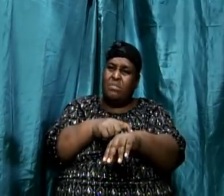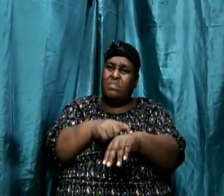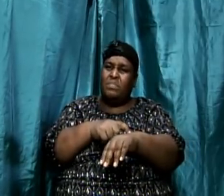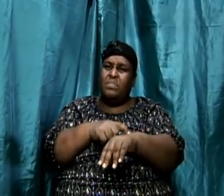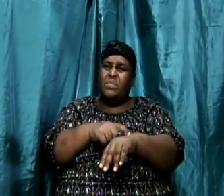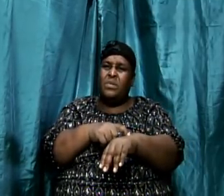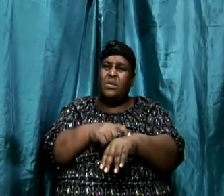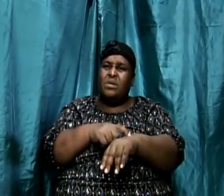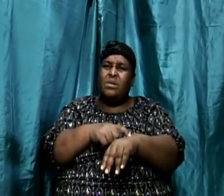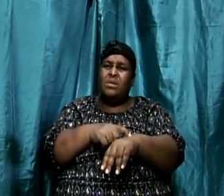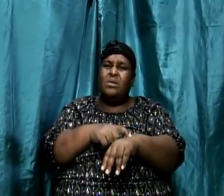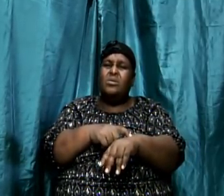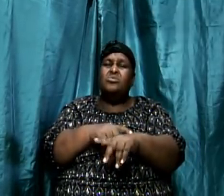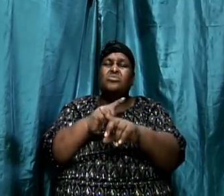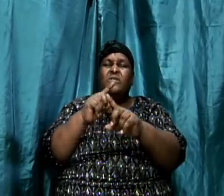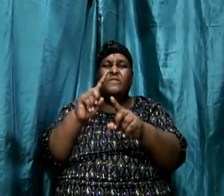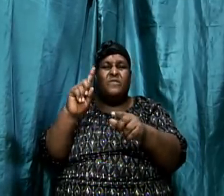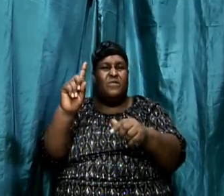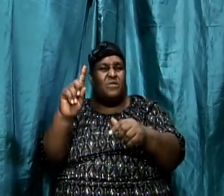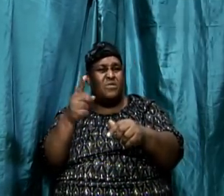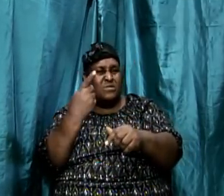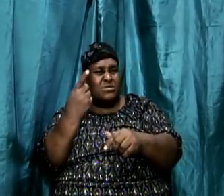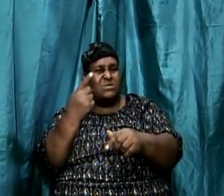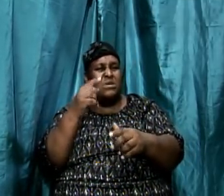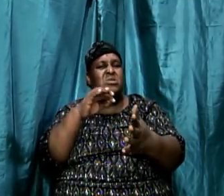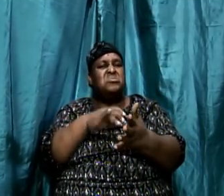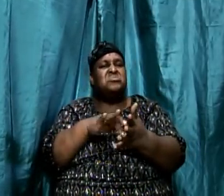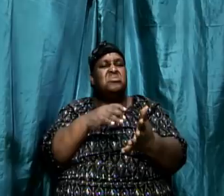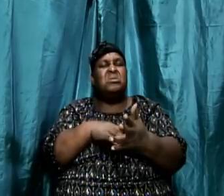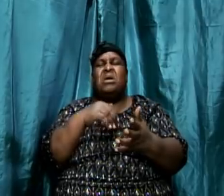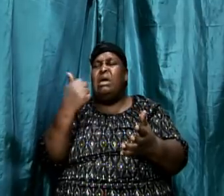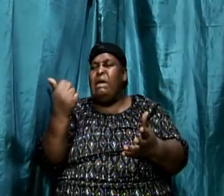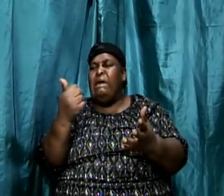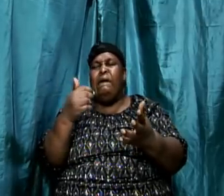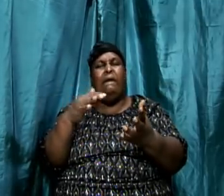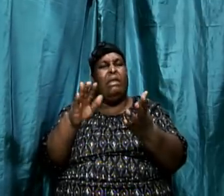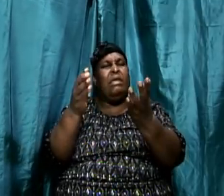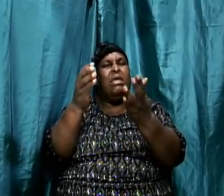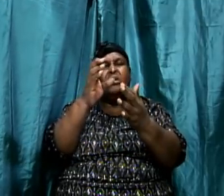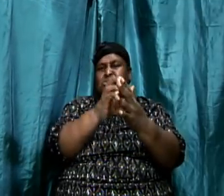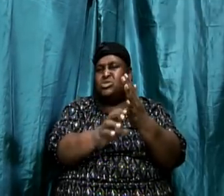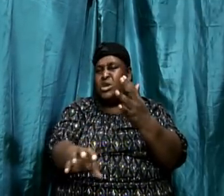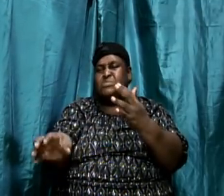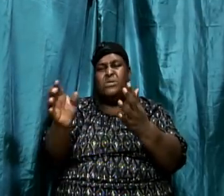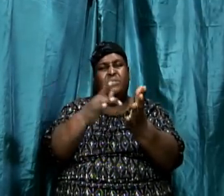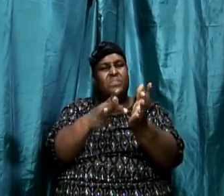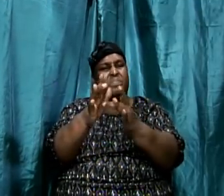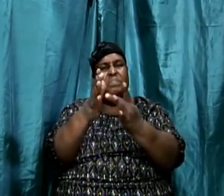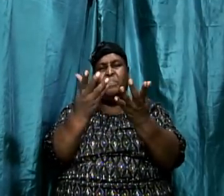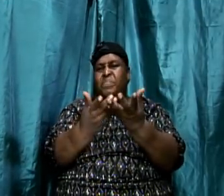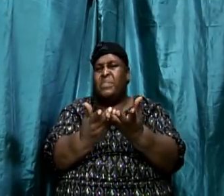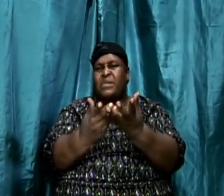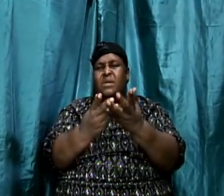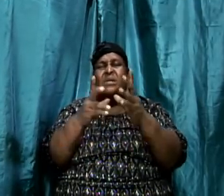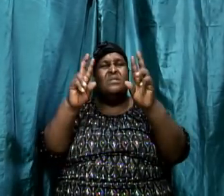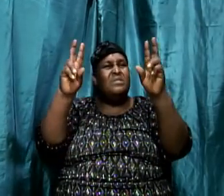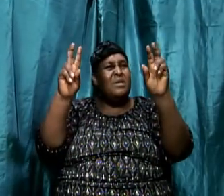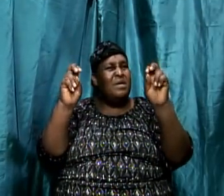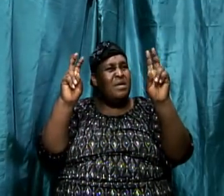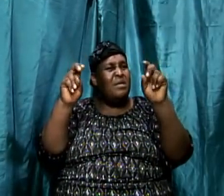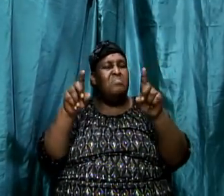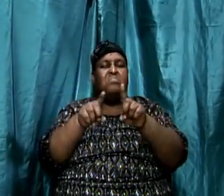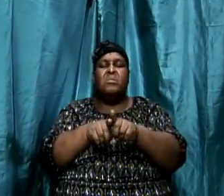So to approach the study of any one of the books of the Bible, we don't know something of its purpose or its principle, theme would be like reading a